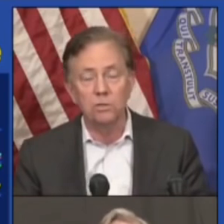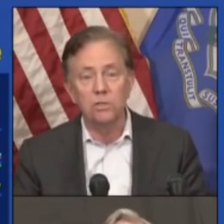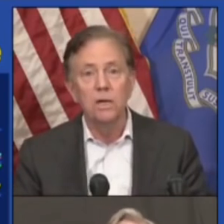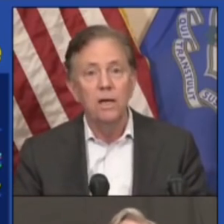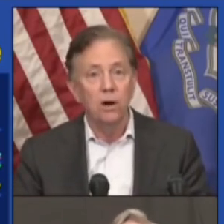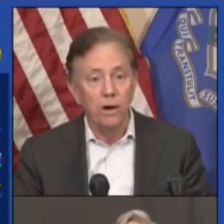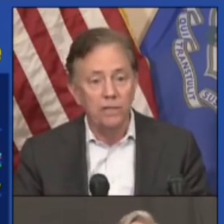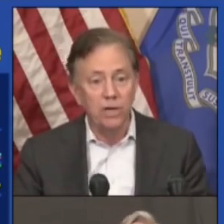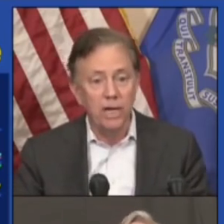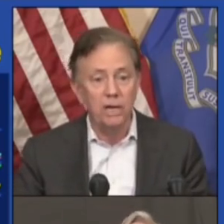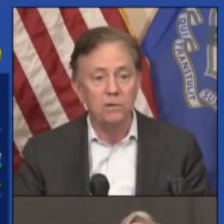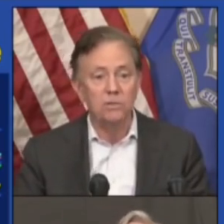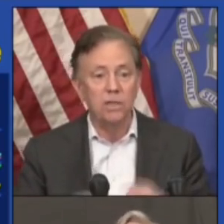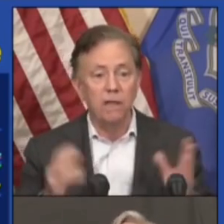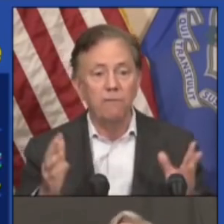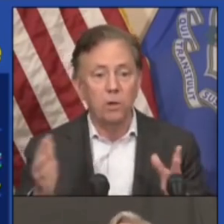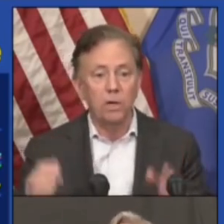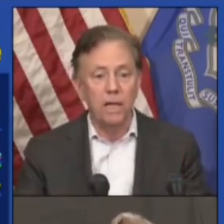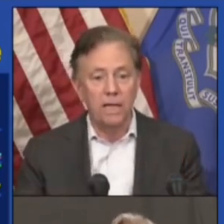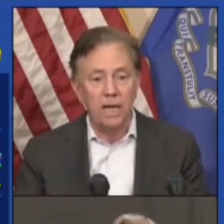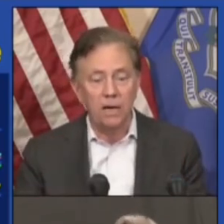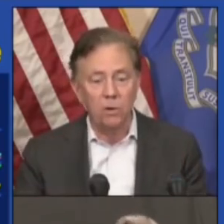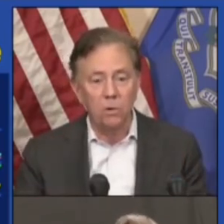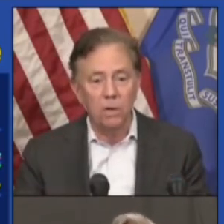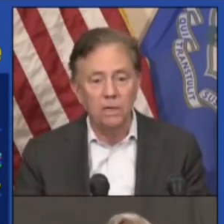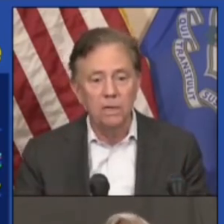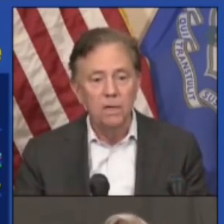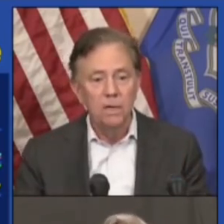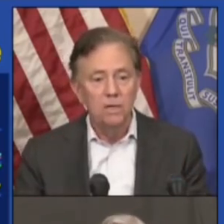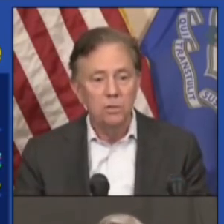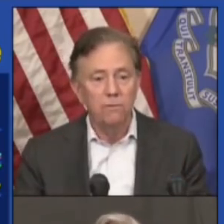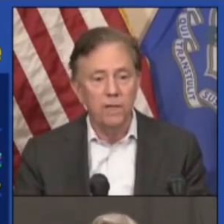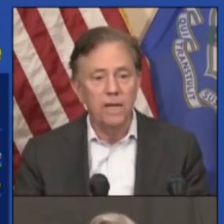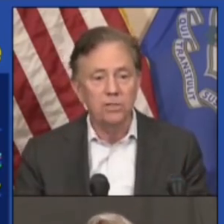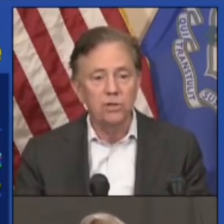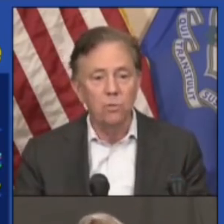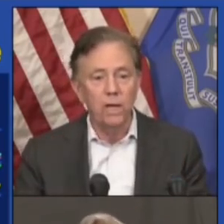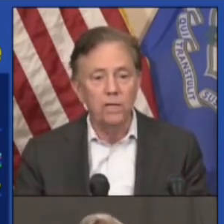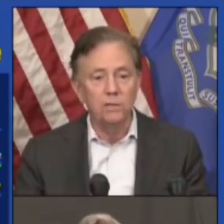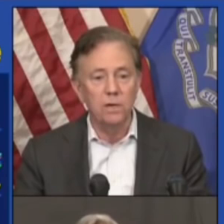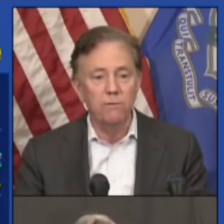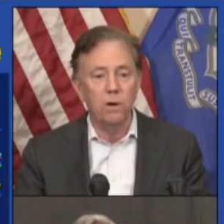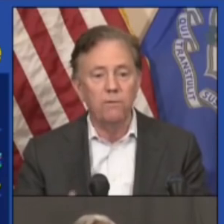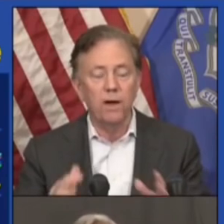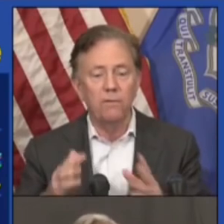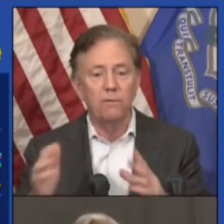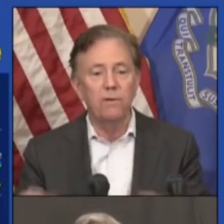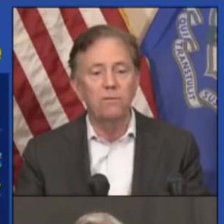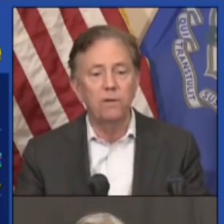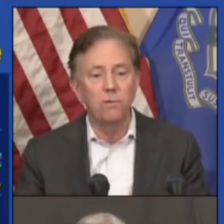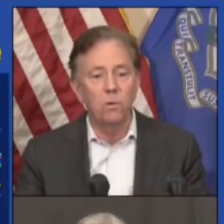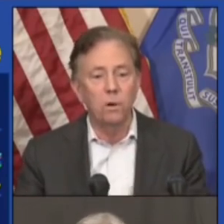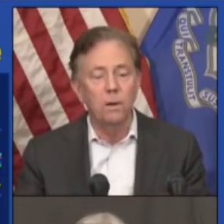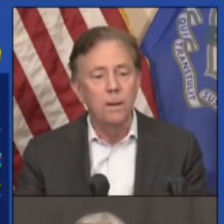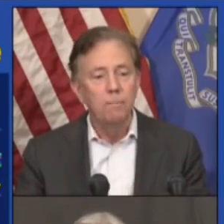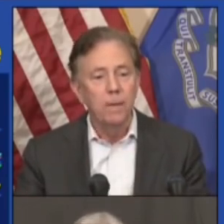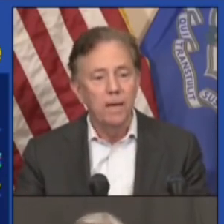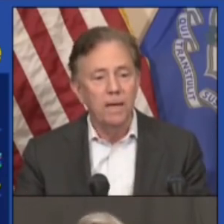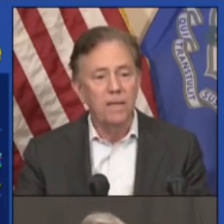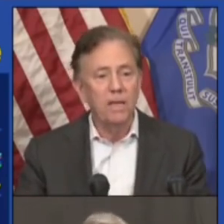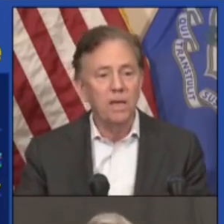workers, our educators. They fall into that category. So for the next two weeks, 45 to 54.